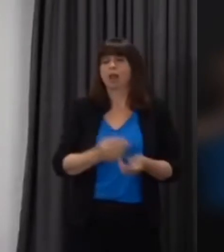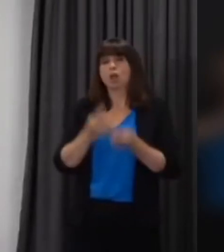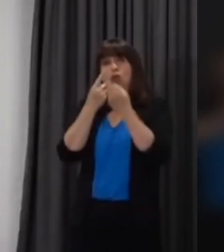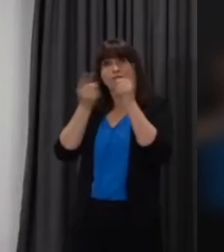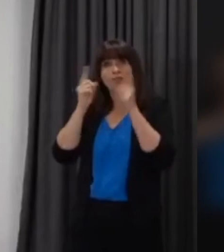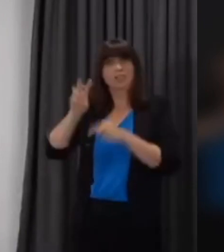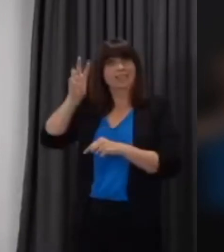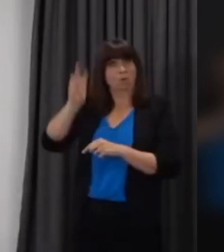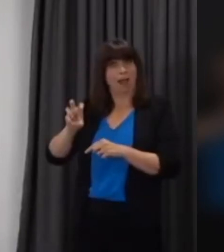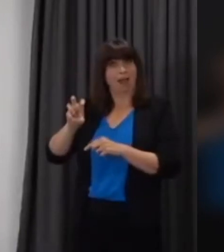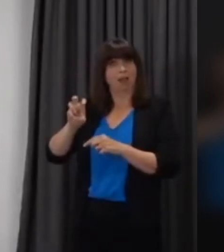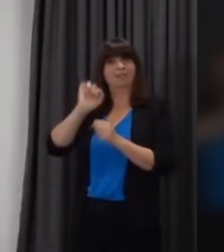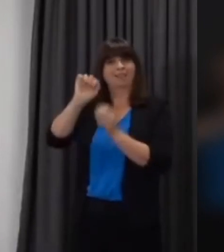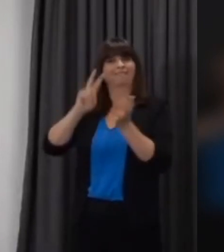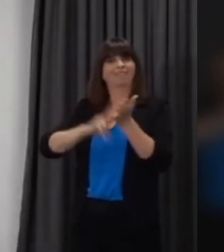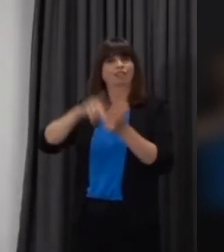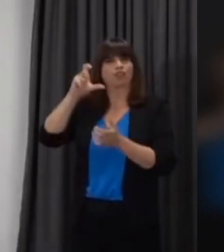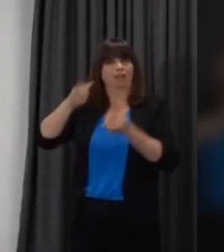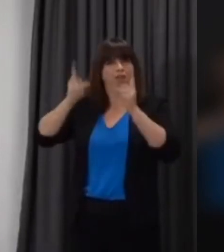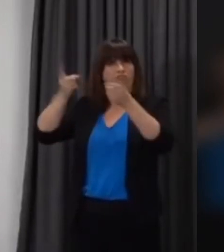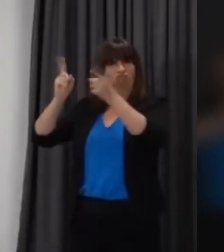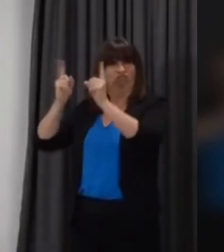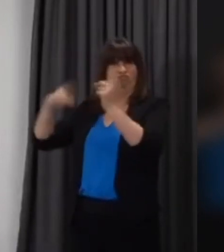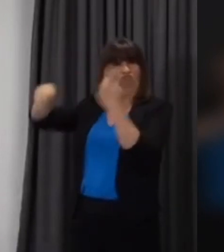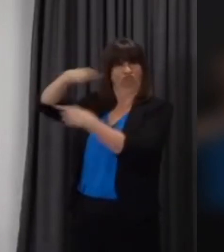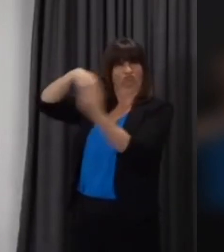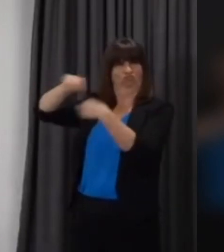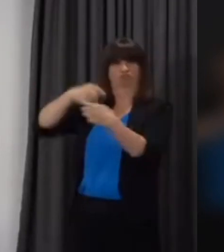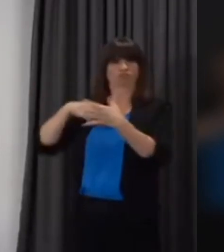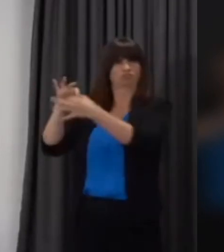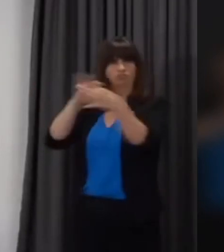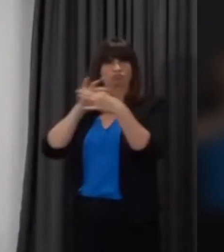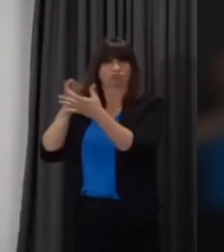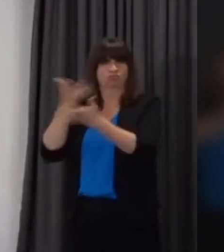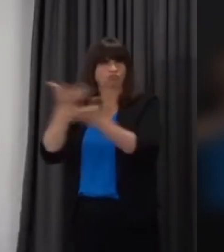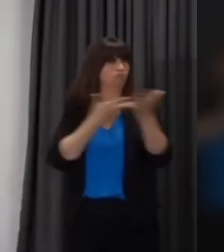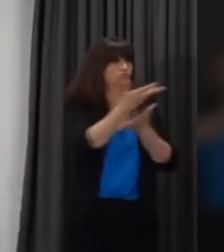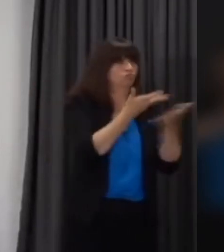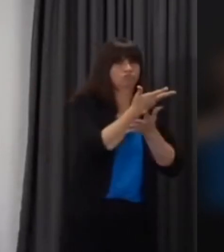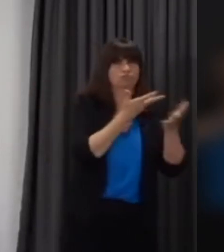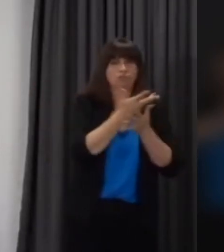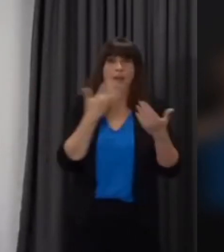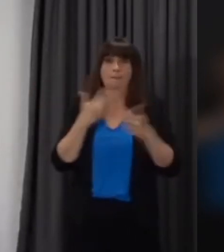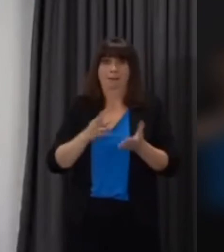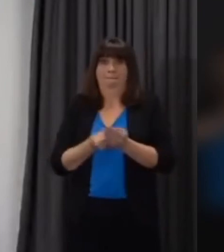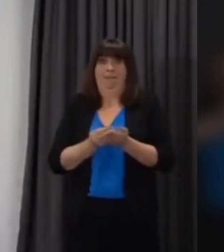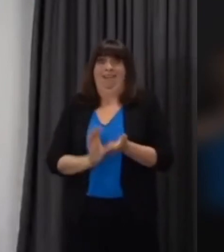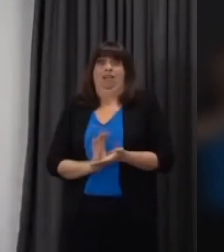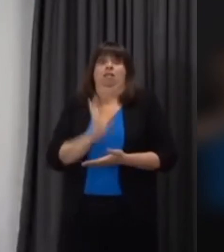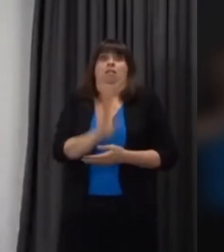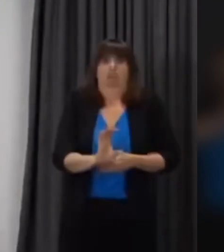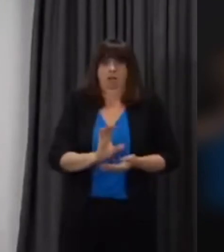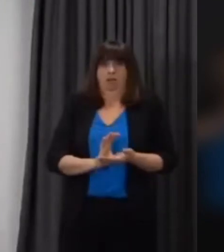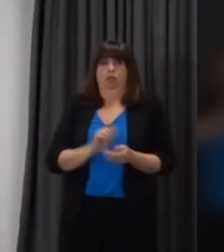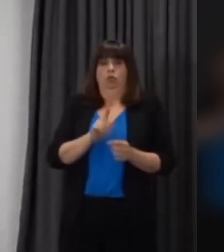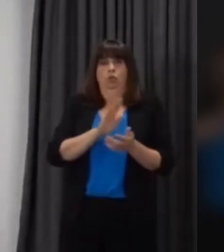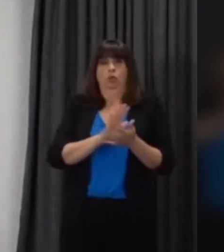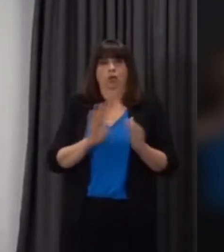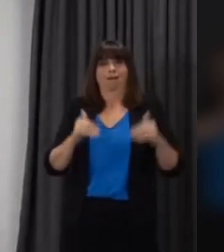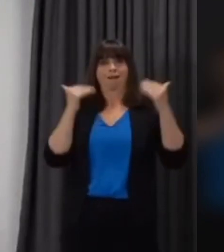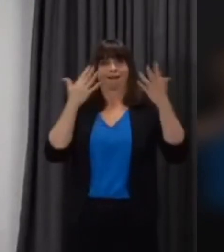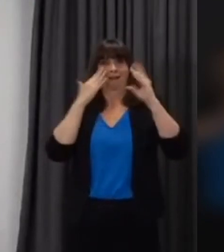Wales and our vice chancellors we've taken some immediate steps to respond to the immediate financial pressures that the he sector